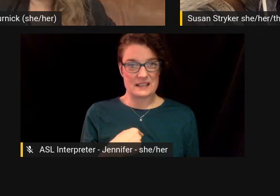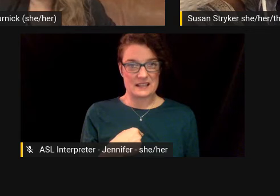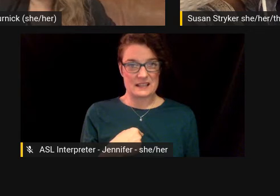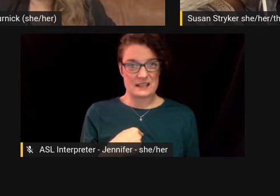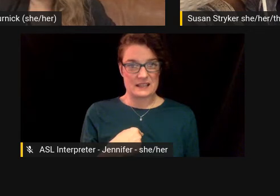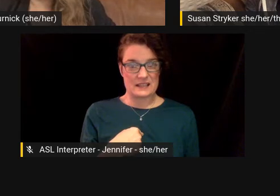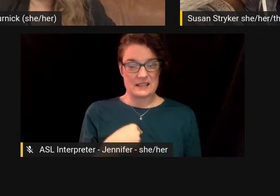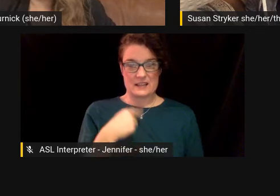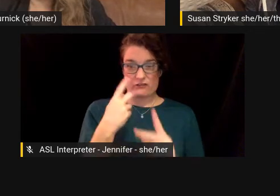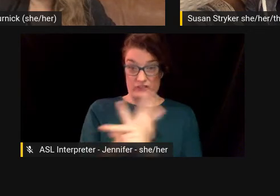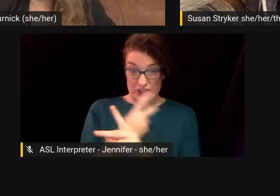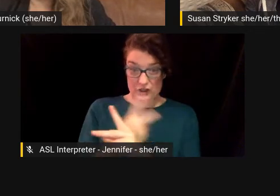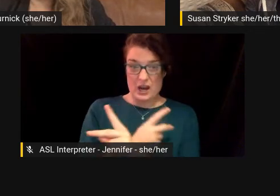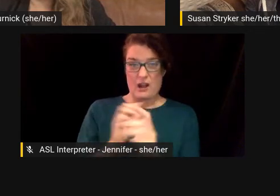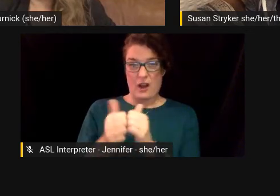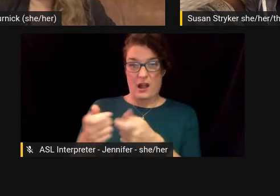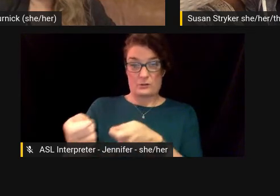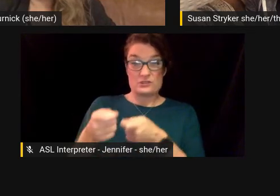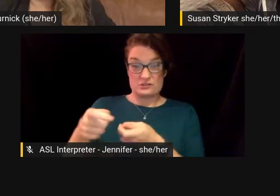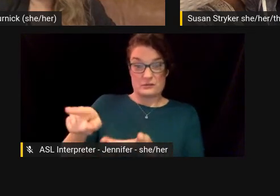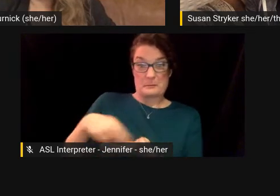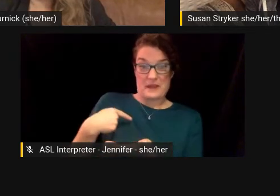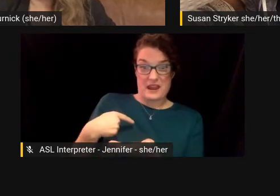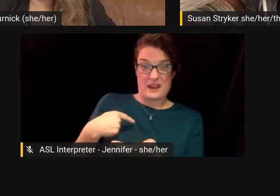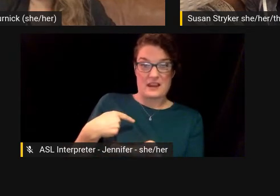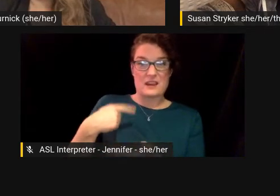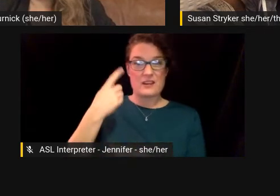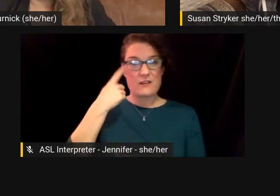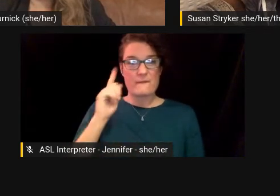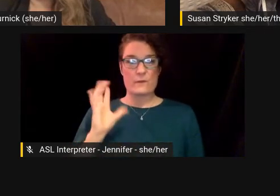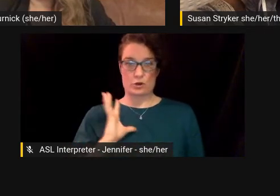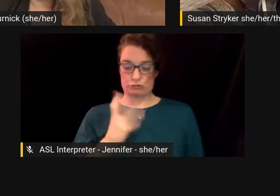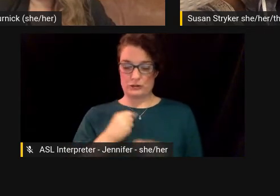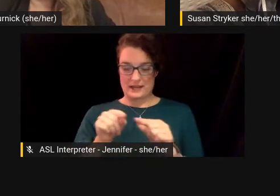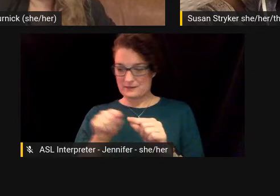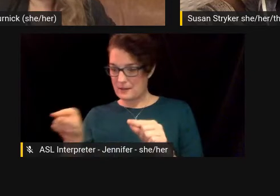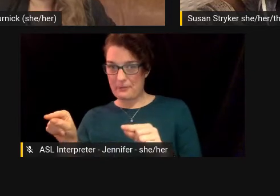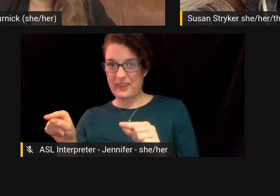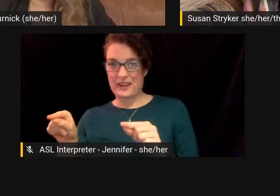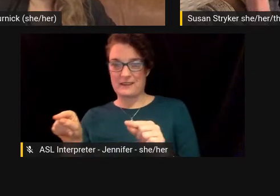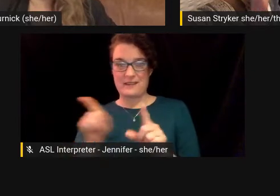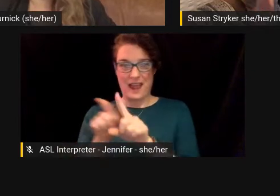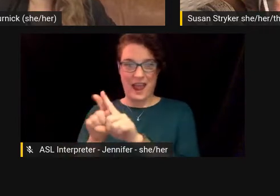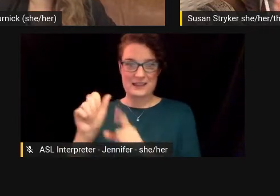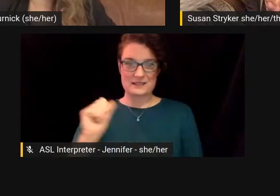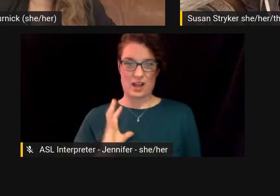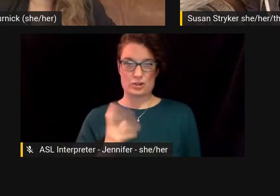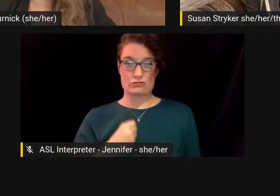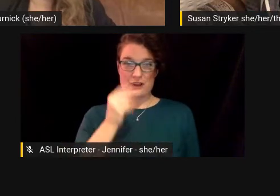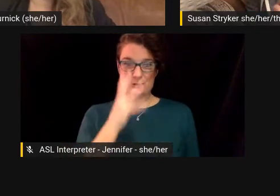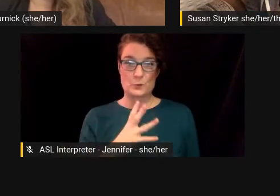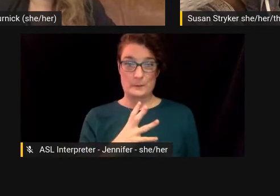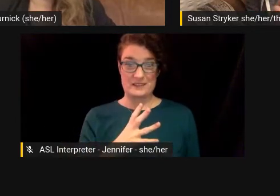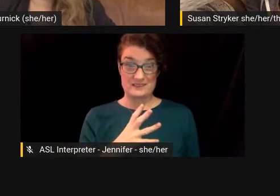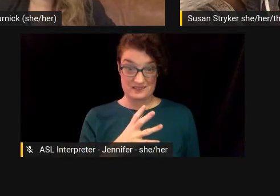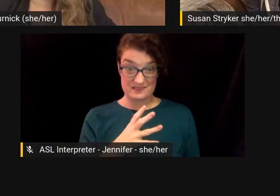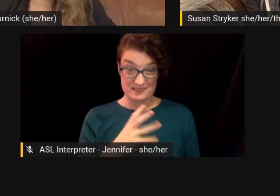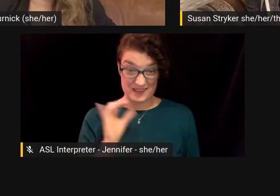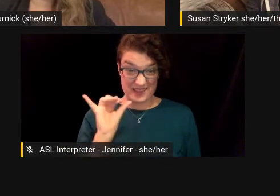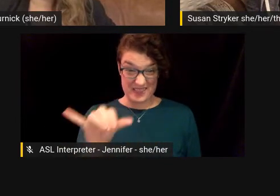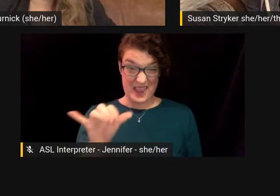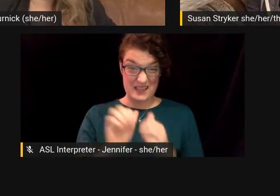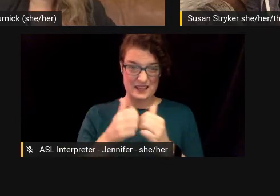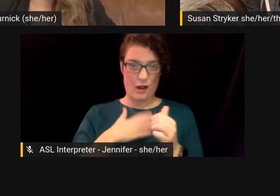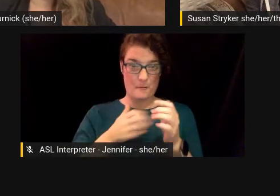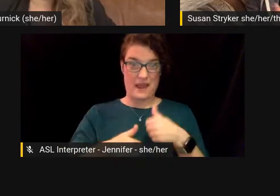me figuring out a way to get paid to do trans something as a trans woman. It's like, and that's what my life gets